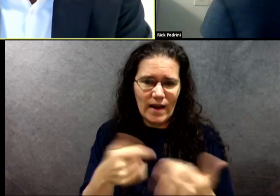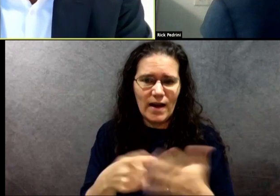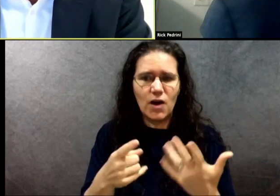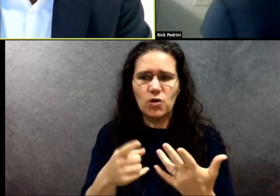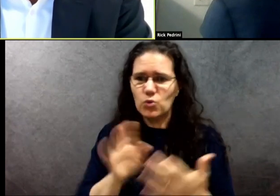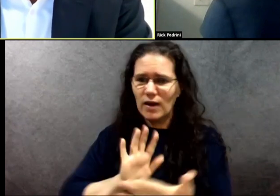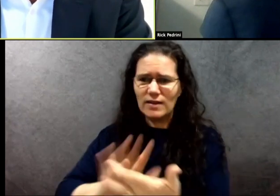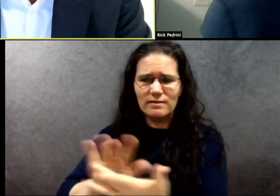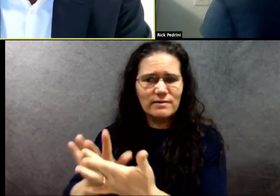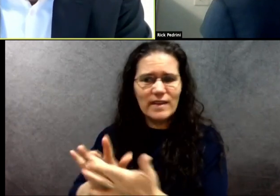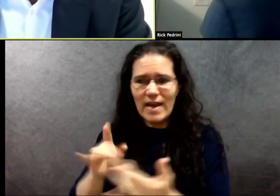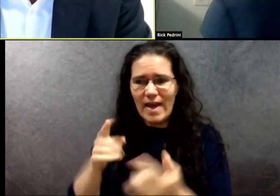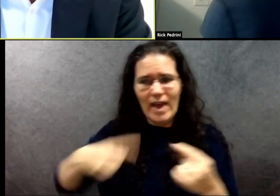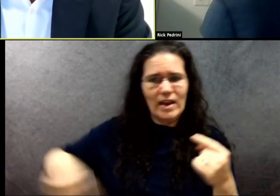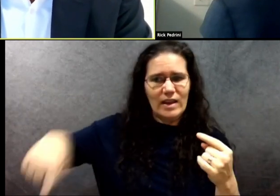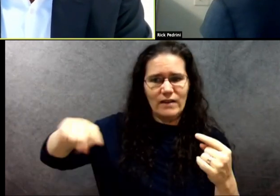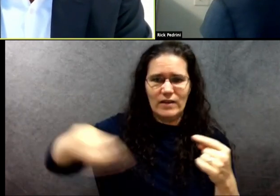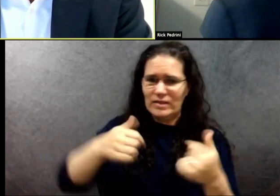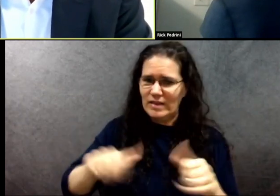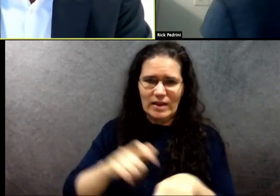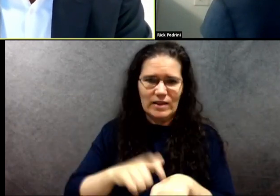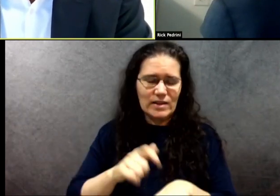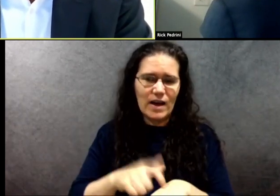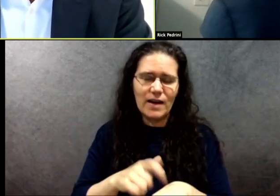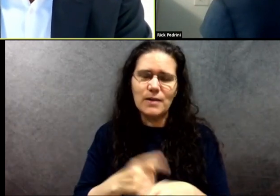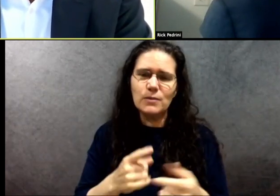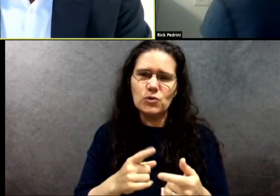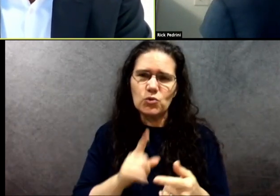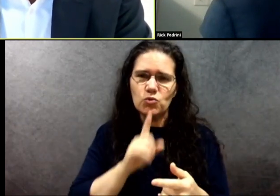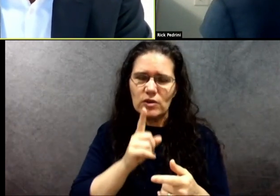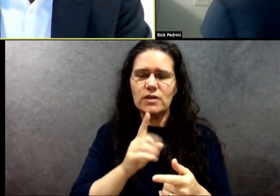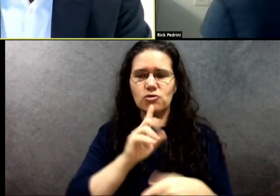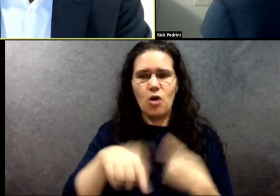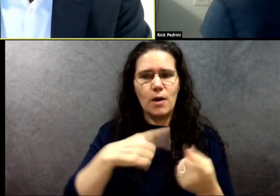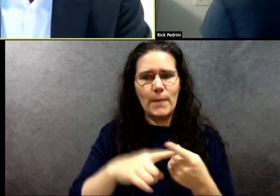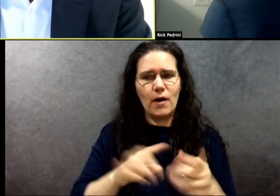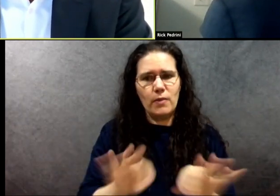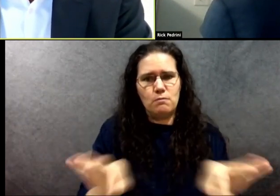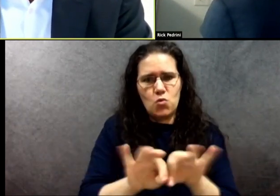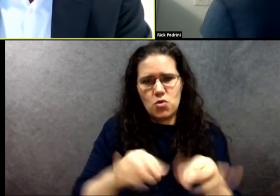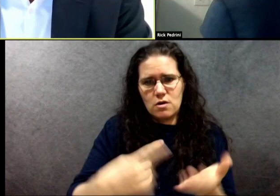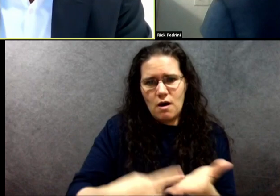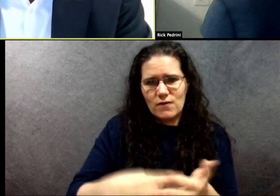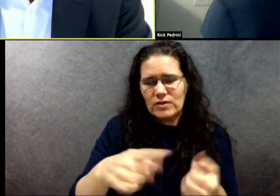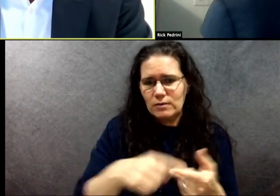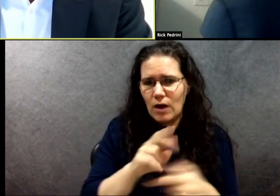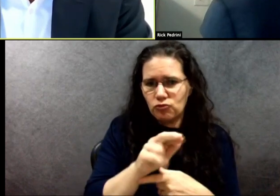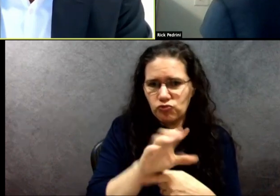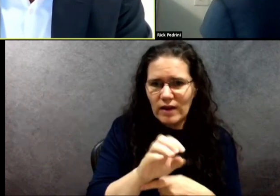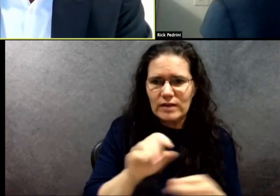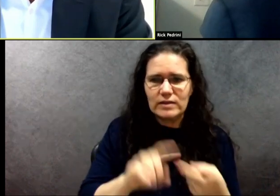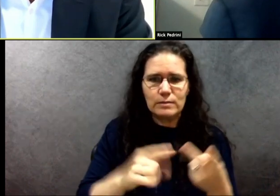in these critical conversations about race, about gender, about sexual orientation, around